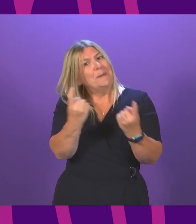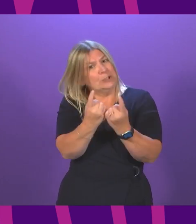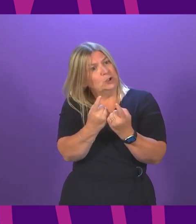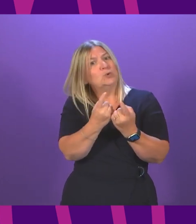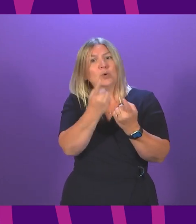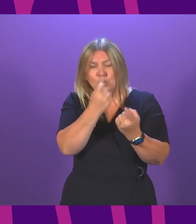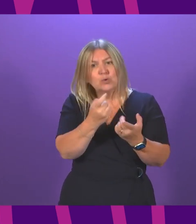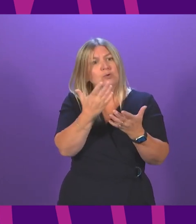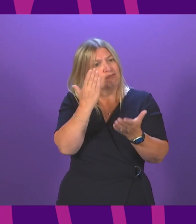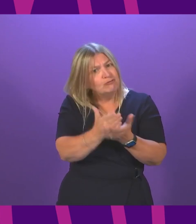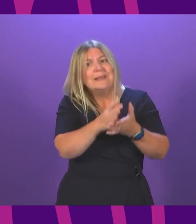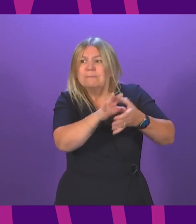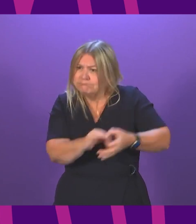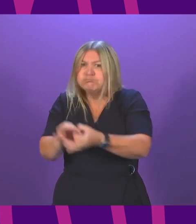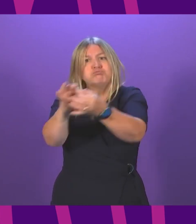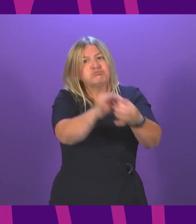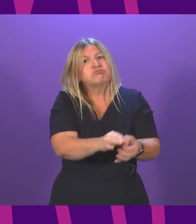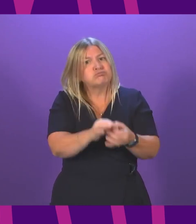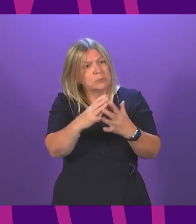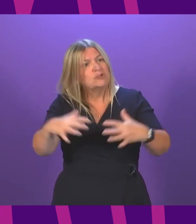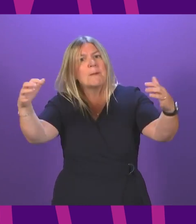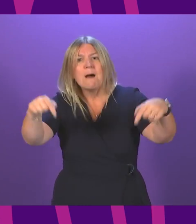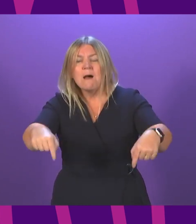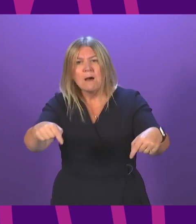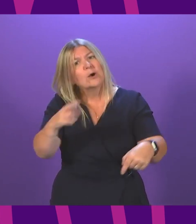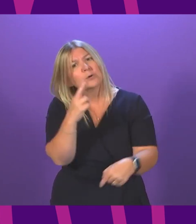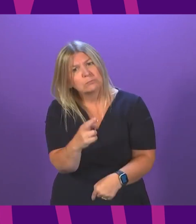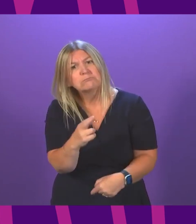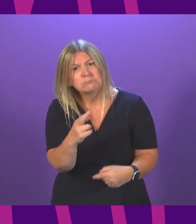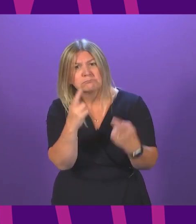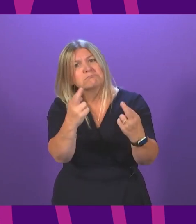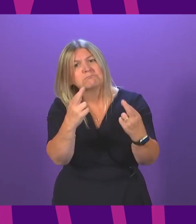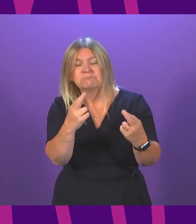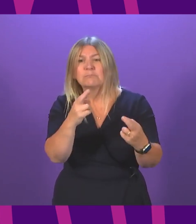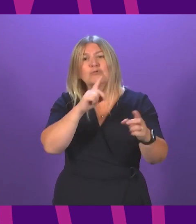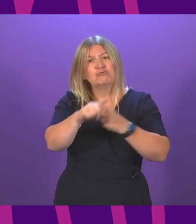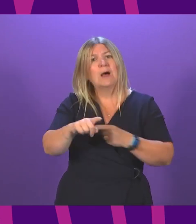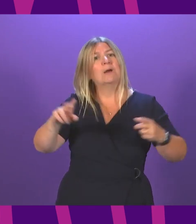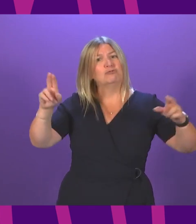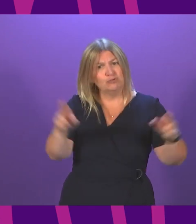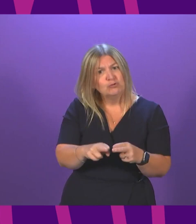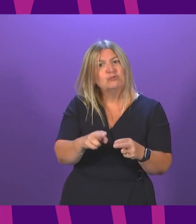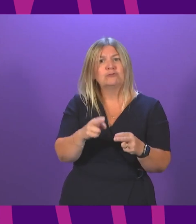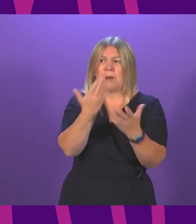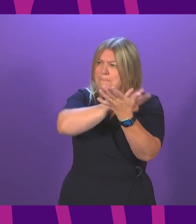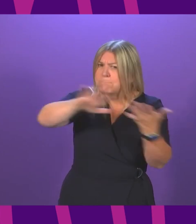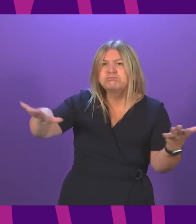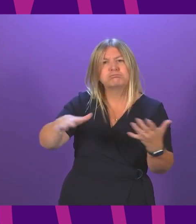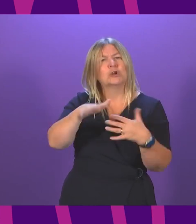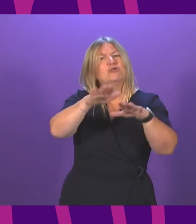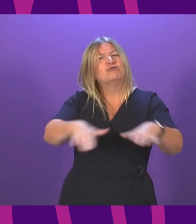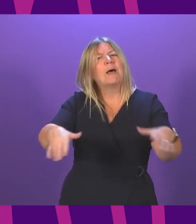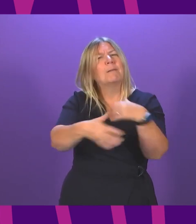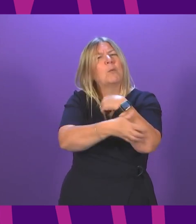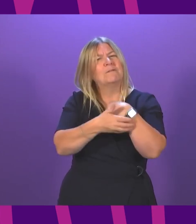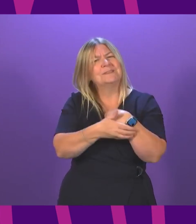could find some real consensus across this chamber and act to tackle child poverty, not to do what we can while watching our government